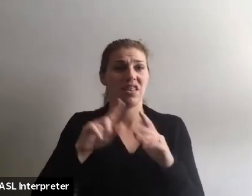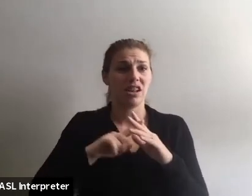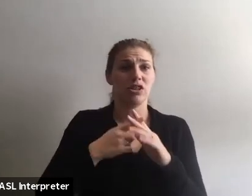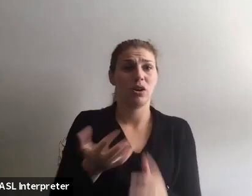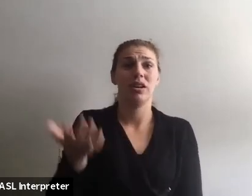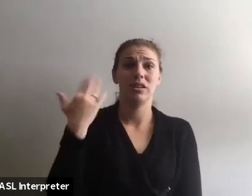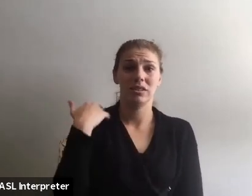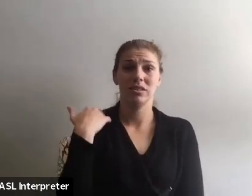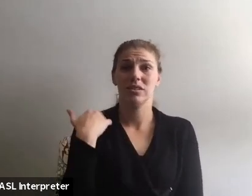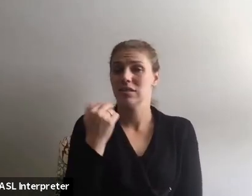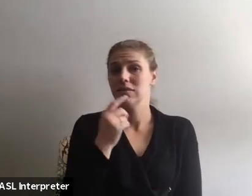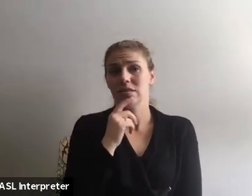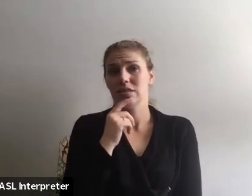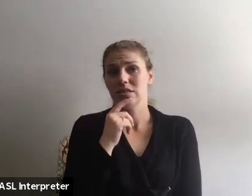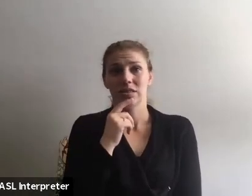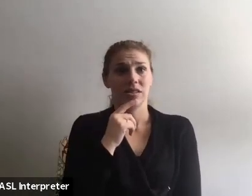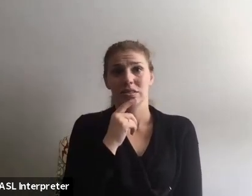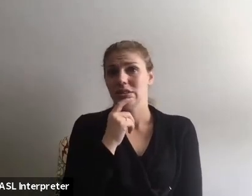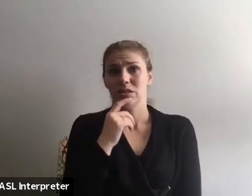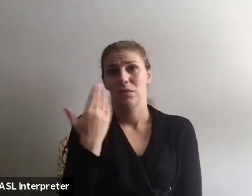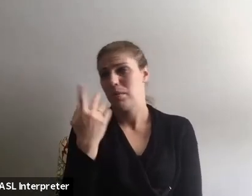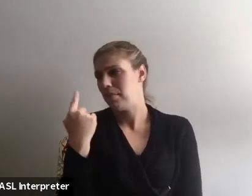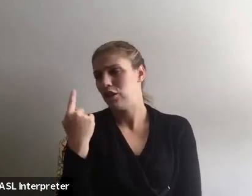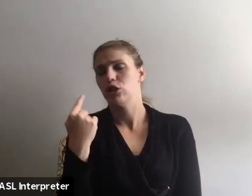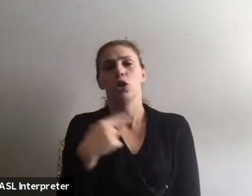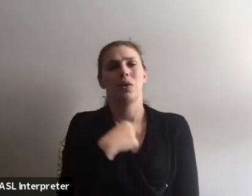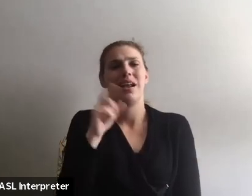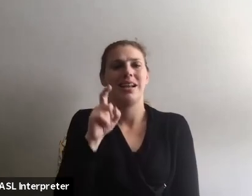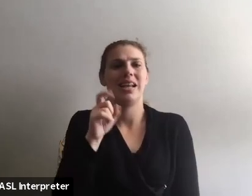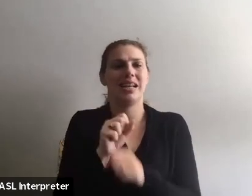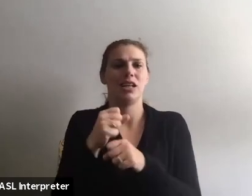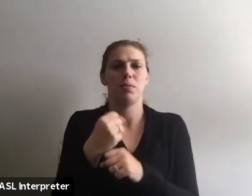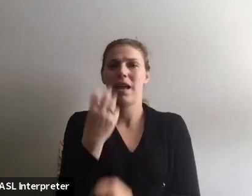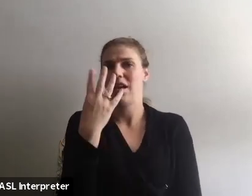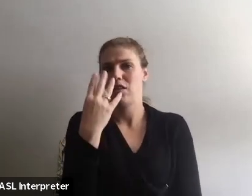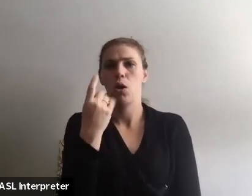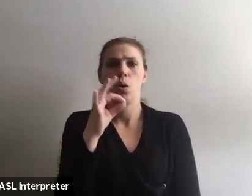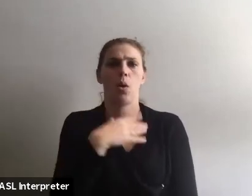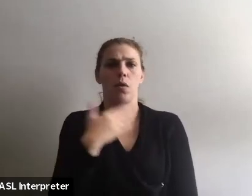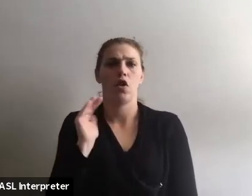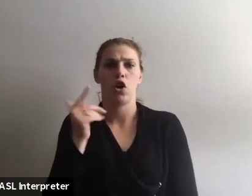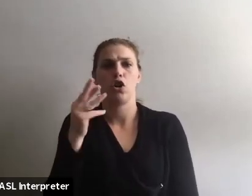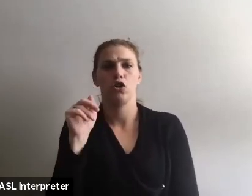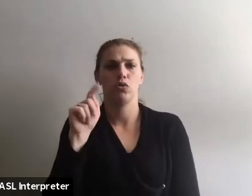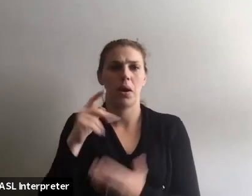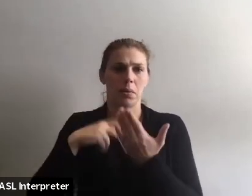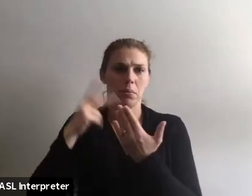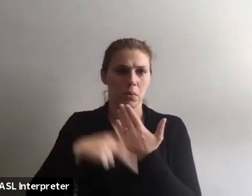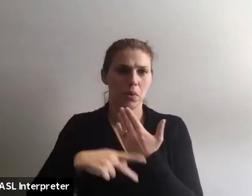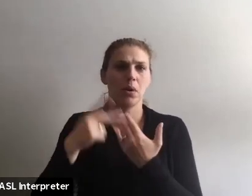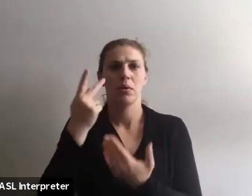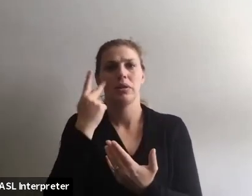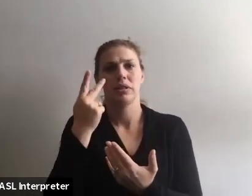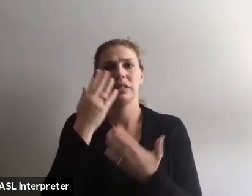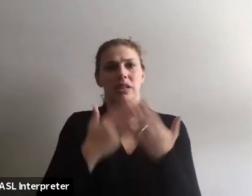this started way back maybe a year ago when I just needed to make a video from one of our grant programs and we wanted to see some